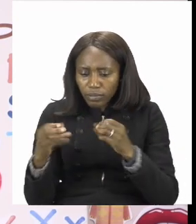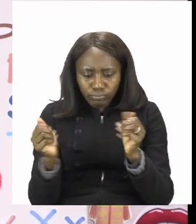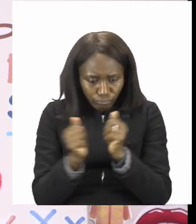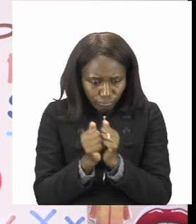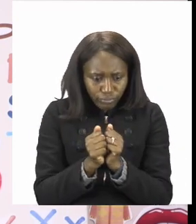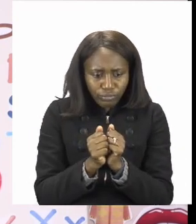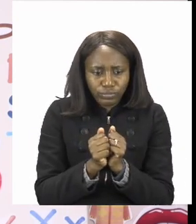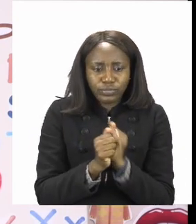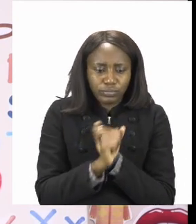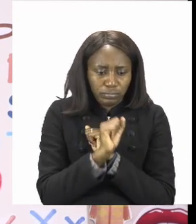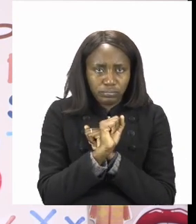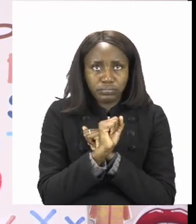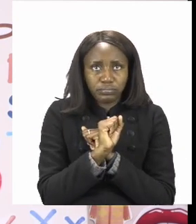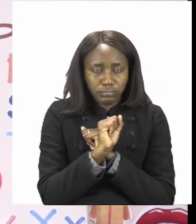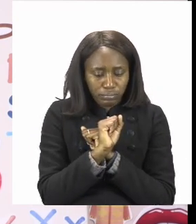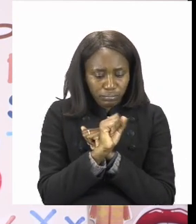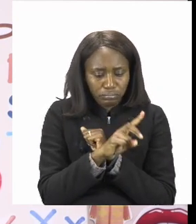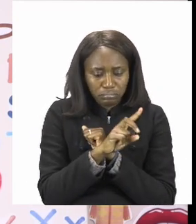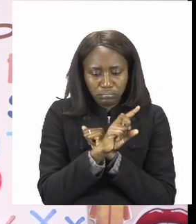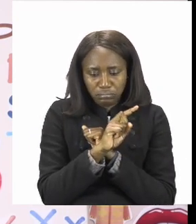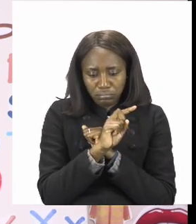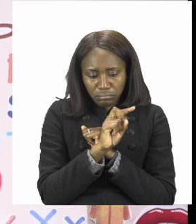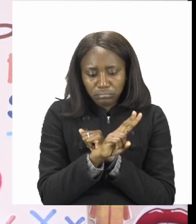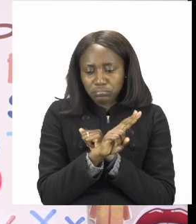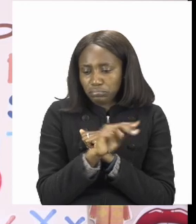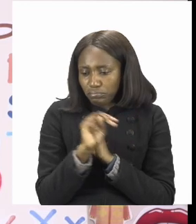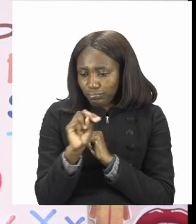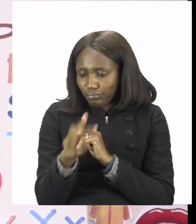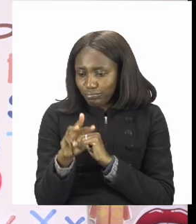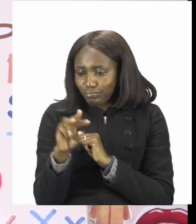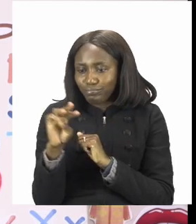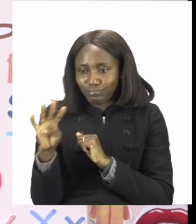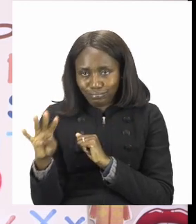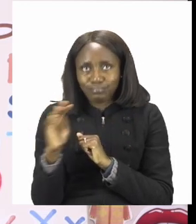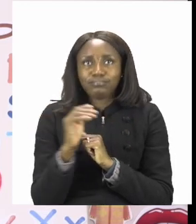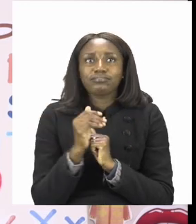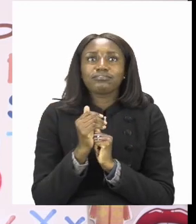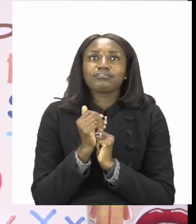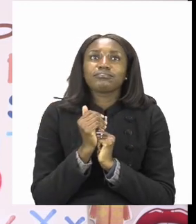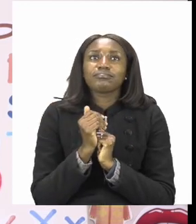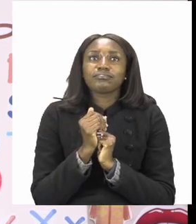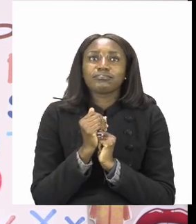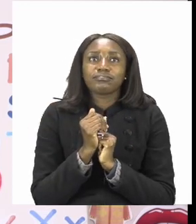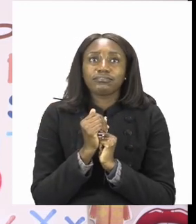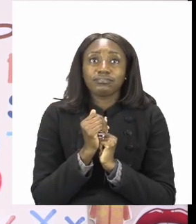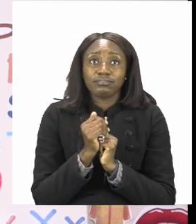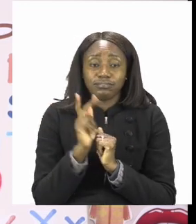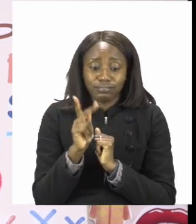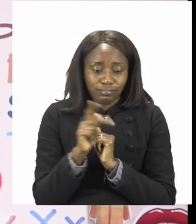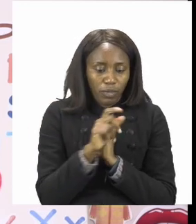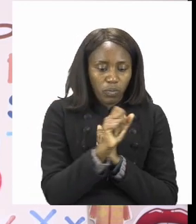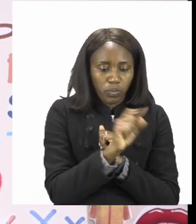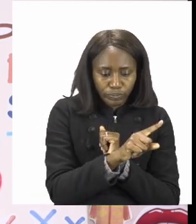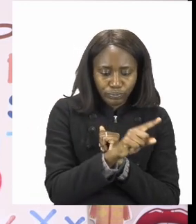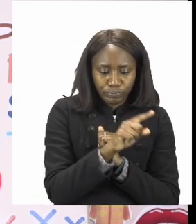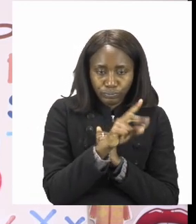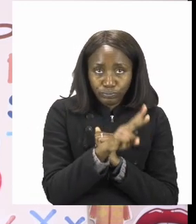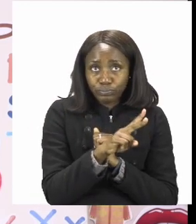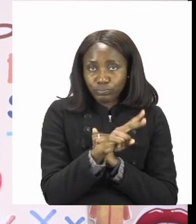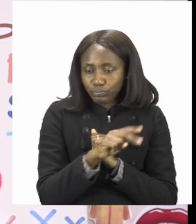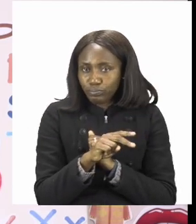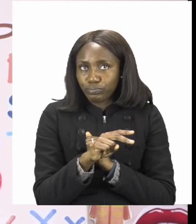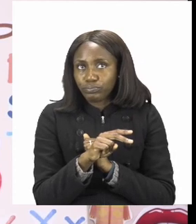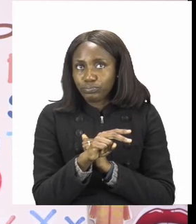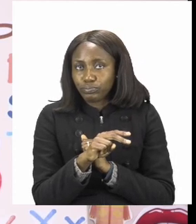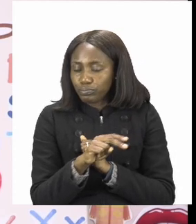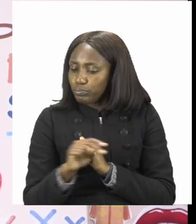groups and remember we have put two in each of the groups. So we say one two then